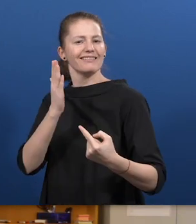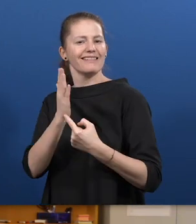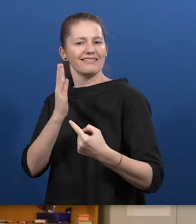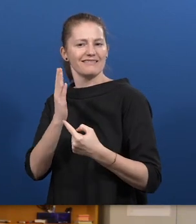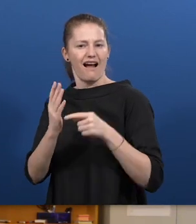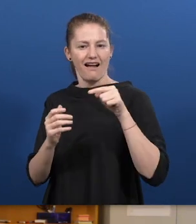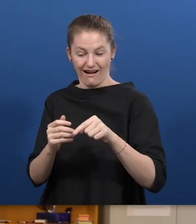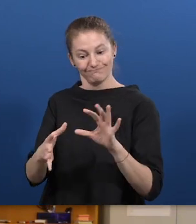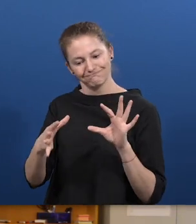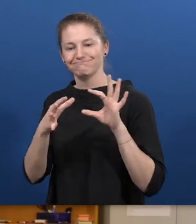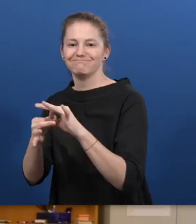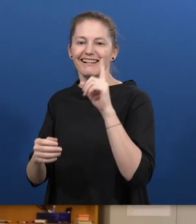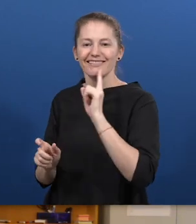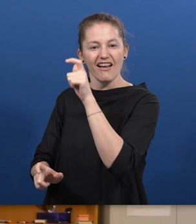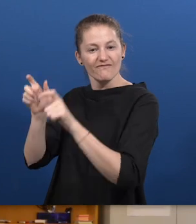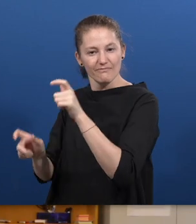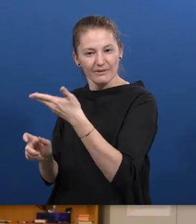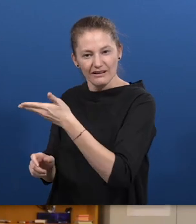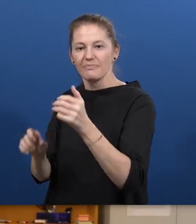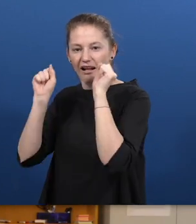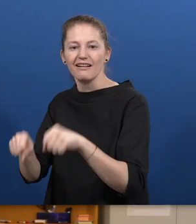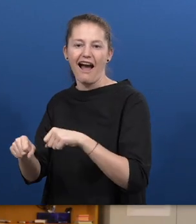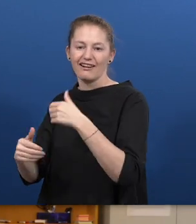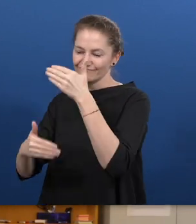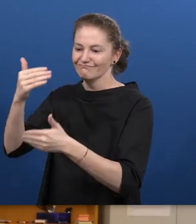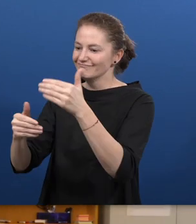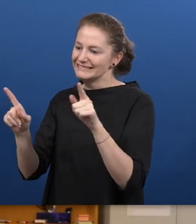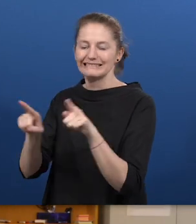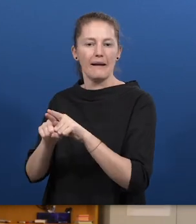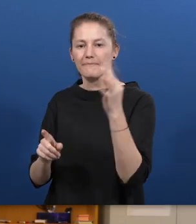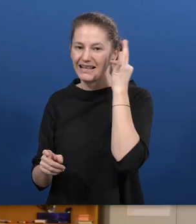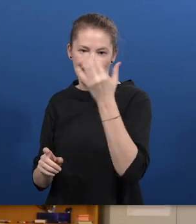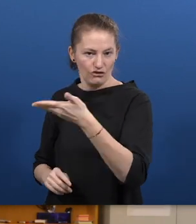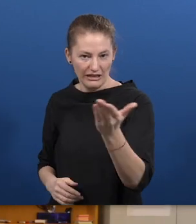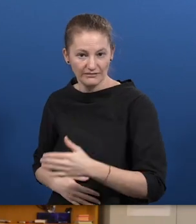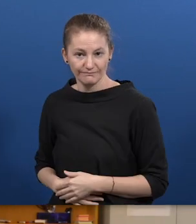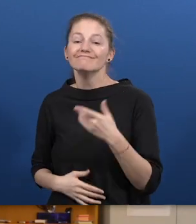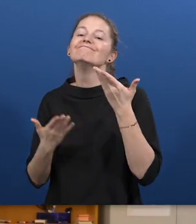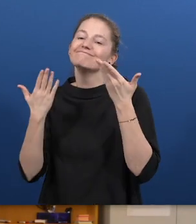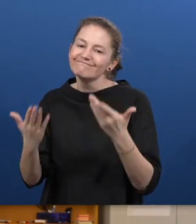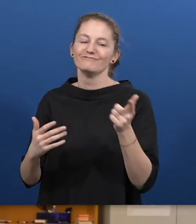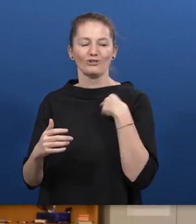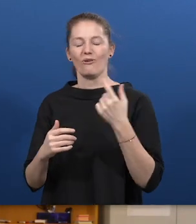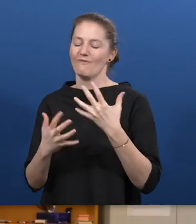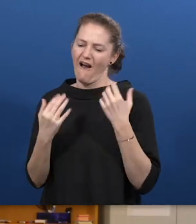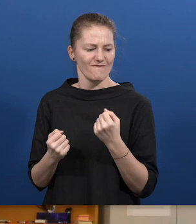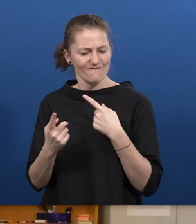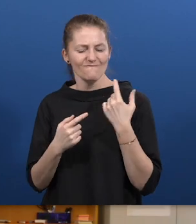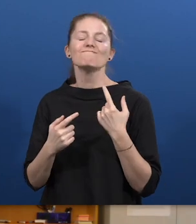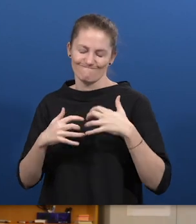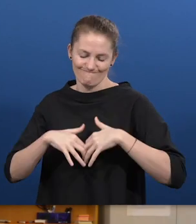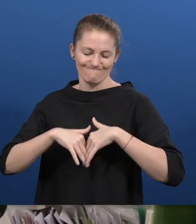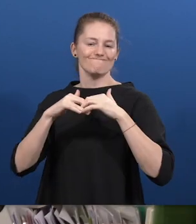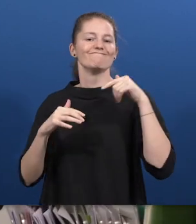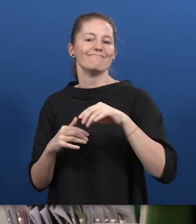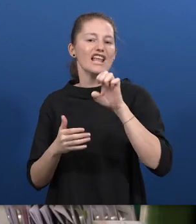our wish. We wanted to use the advantage of technical progress so the deaf people are able to have fair access just like hearing people